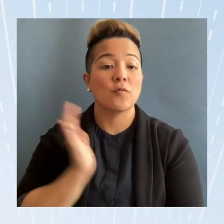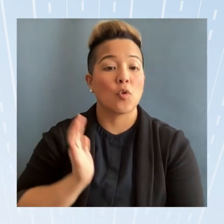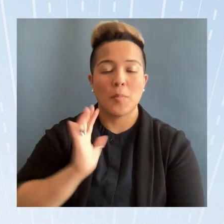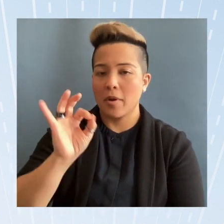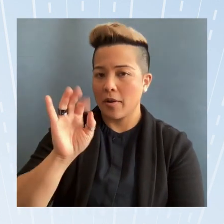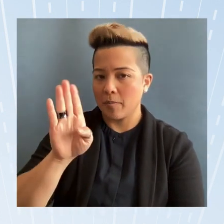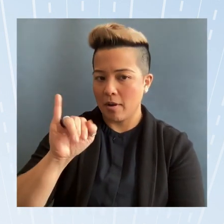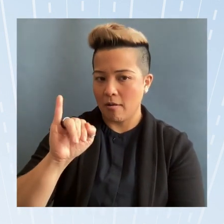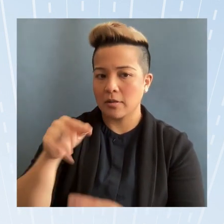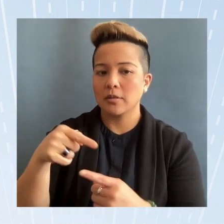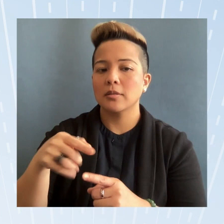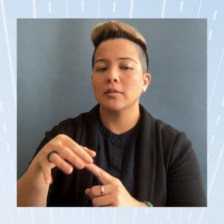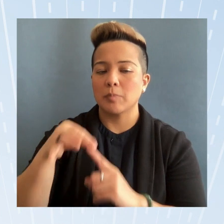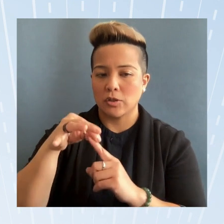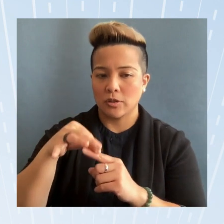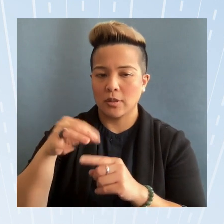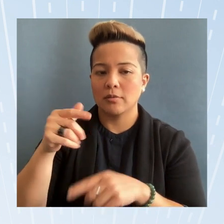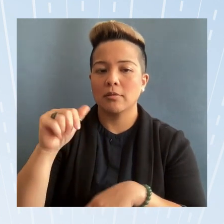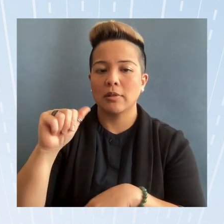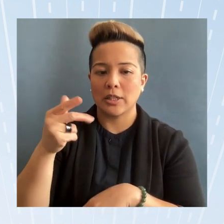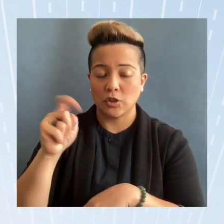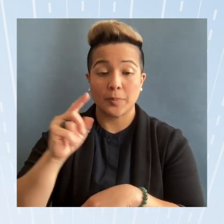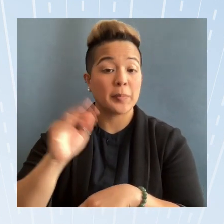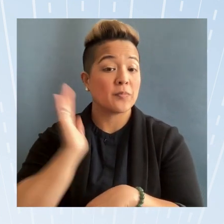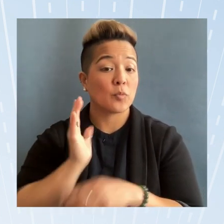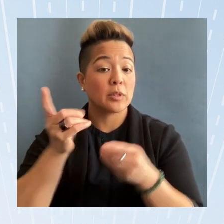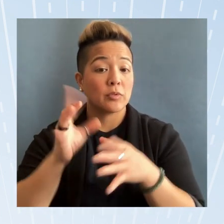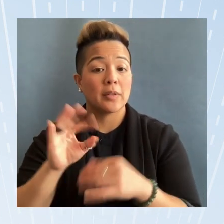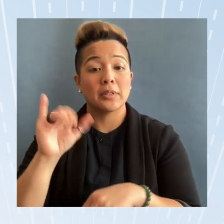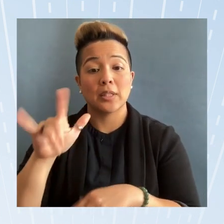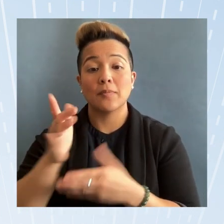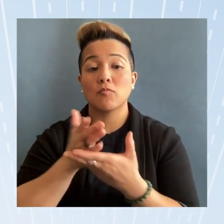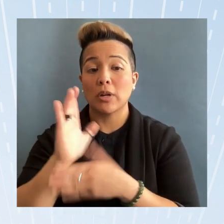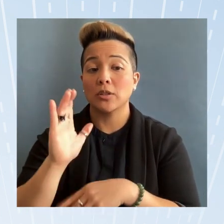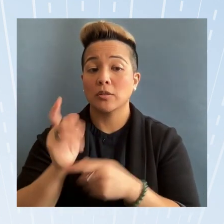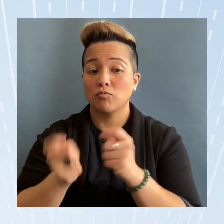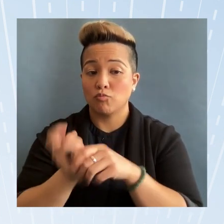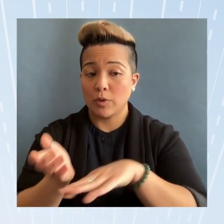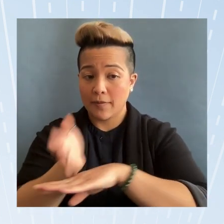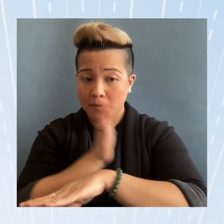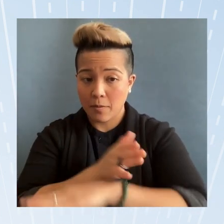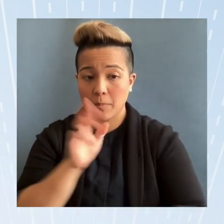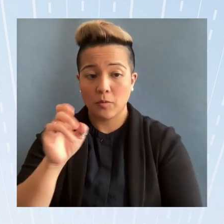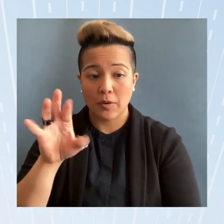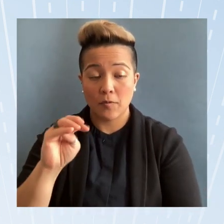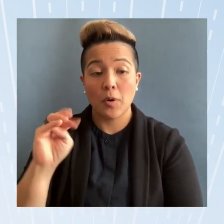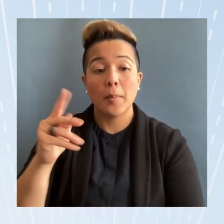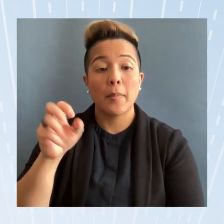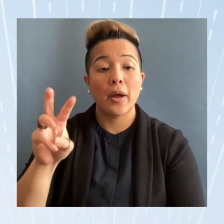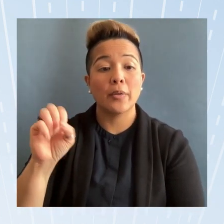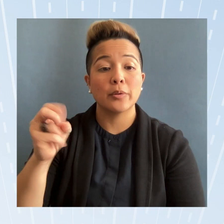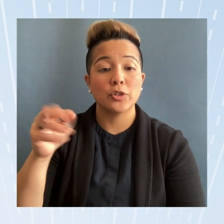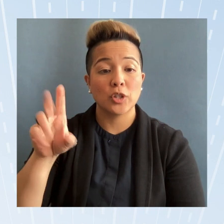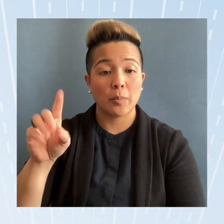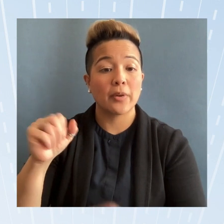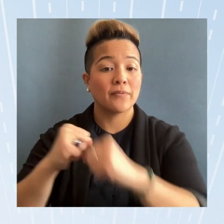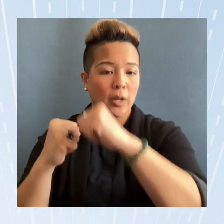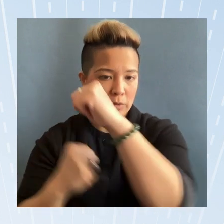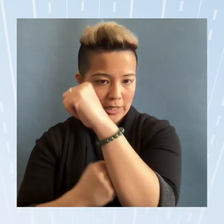FBI special agent and former director civil rights reform Matthew Shepard Foundation